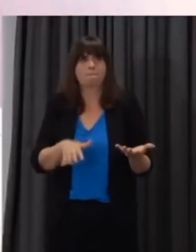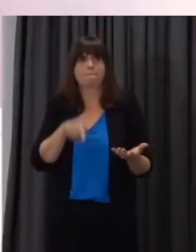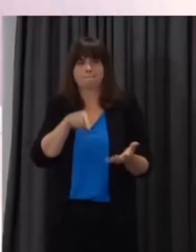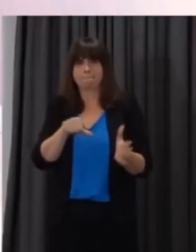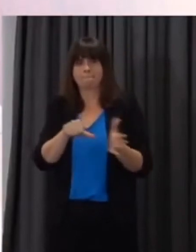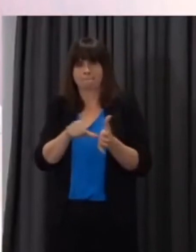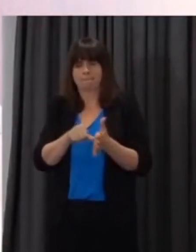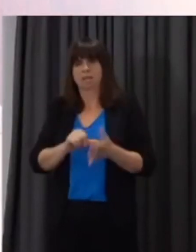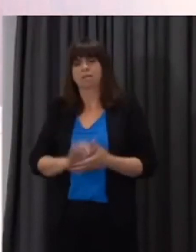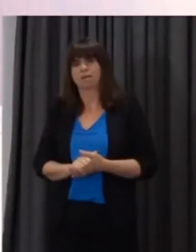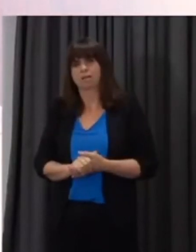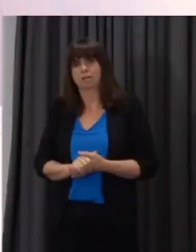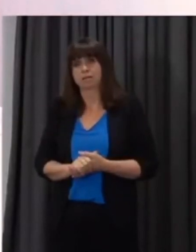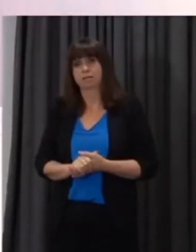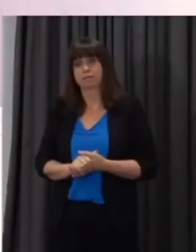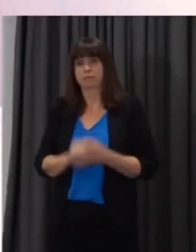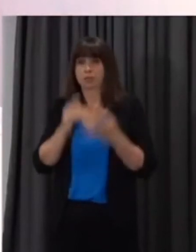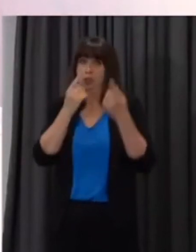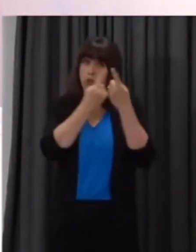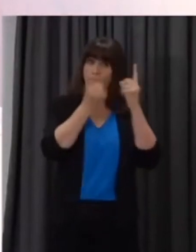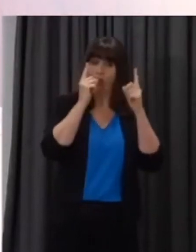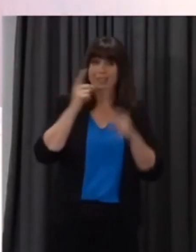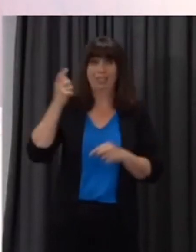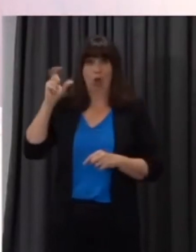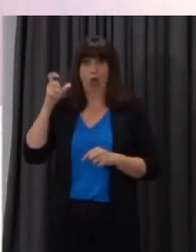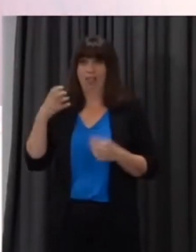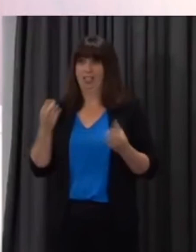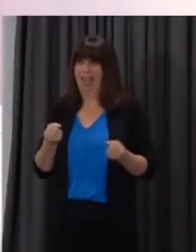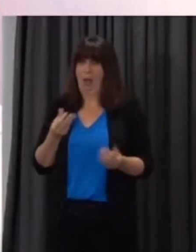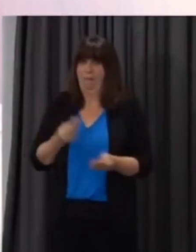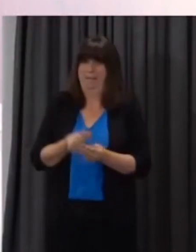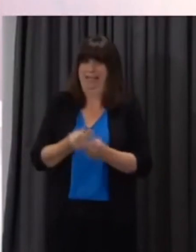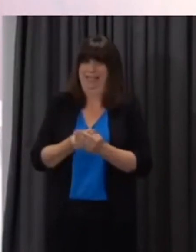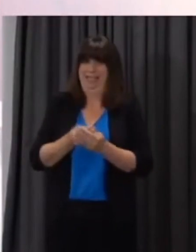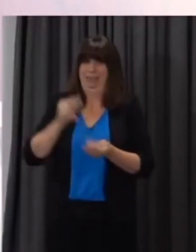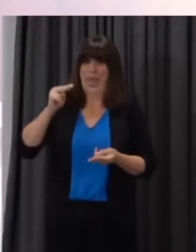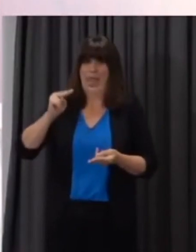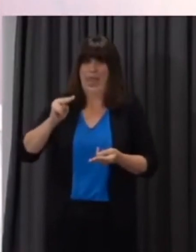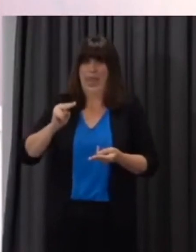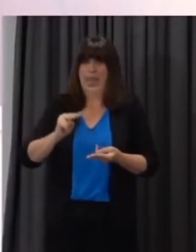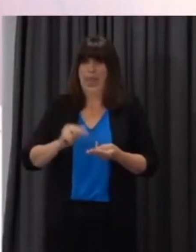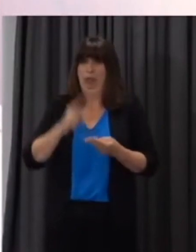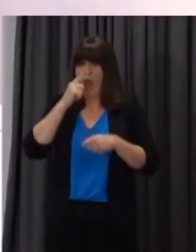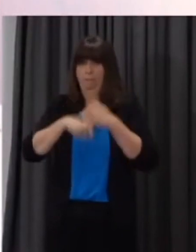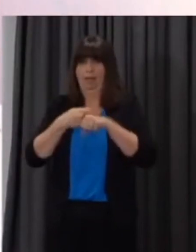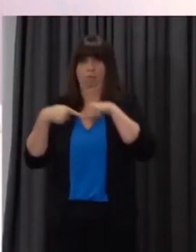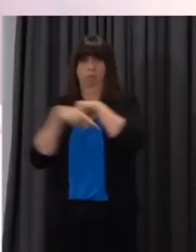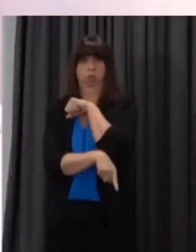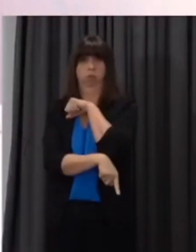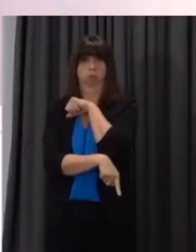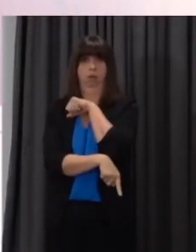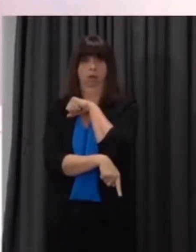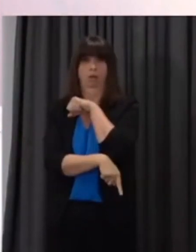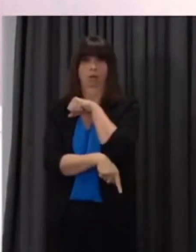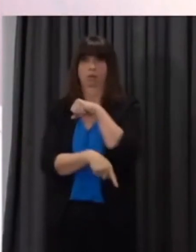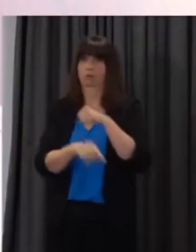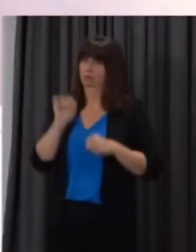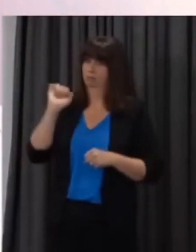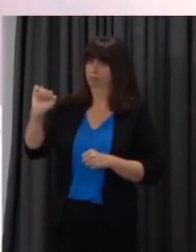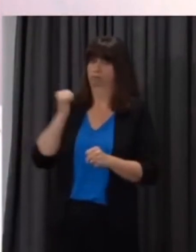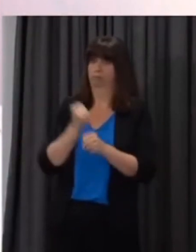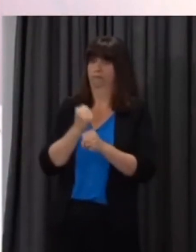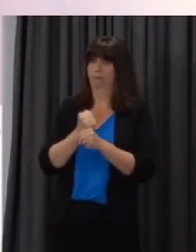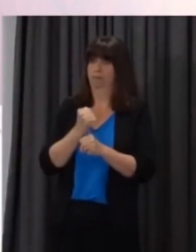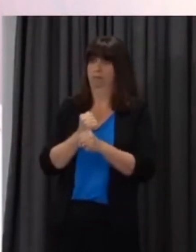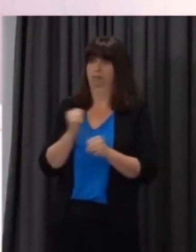help out with universities and college facing financial hit that could even lead to bankruptcy what more can you say about what your government